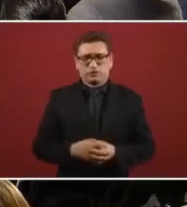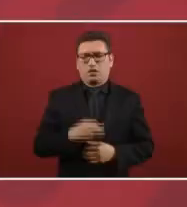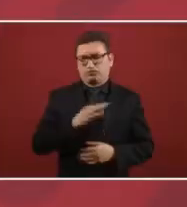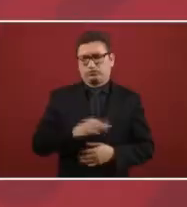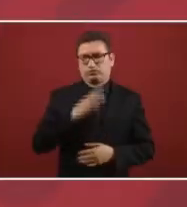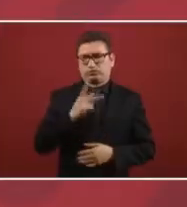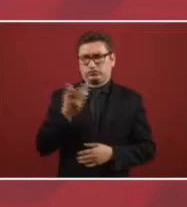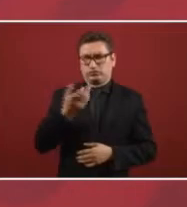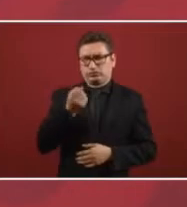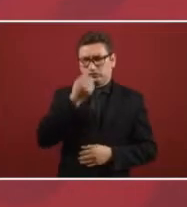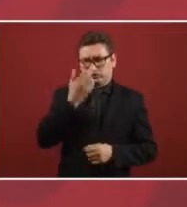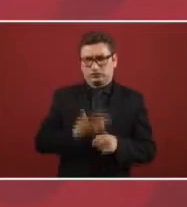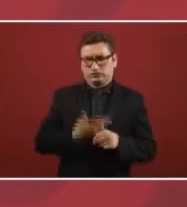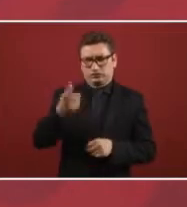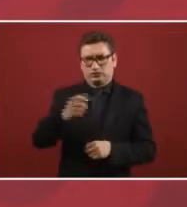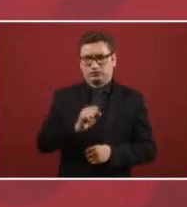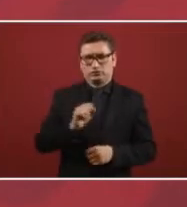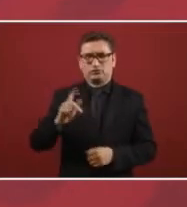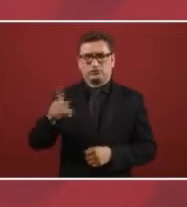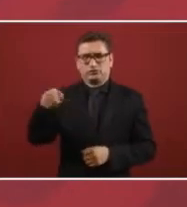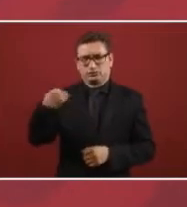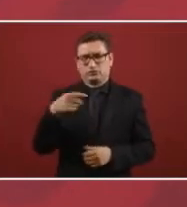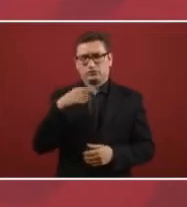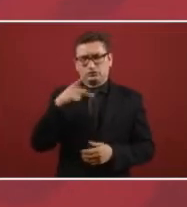We will ask the Secretary,